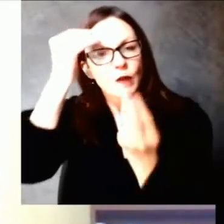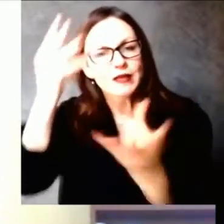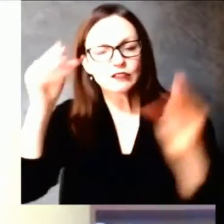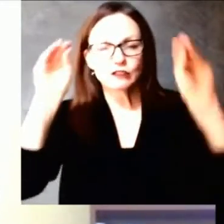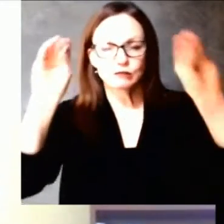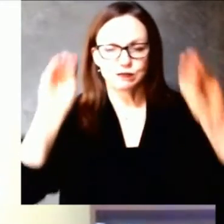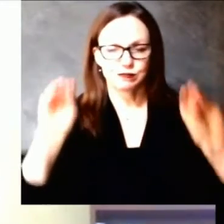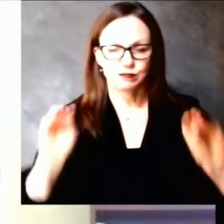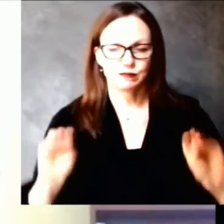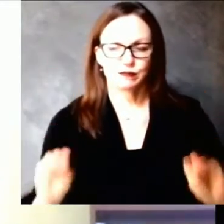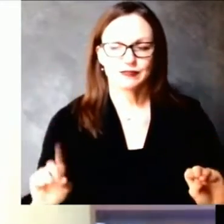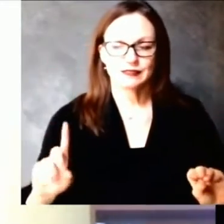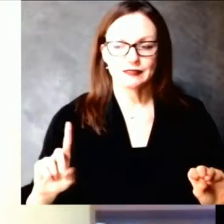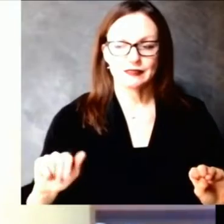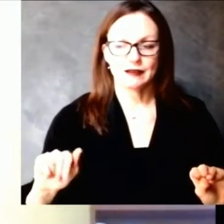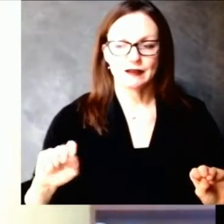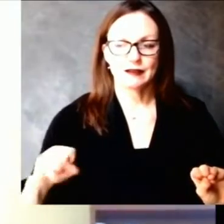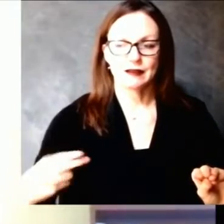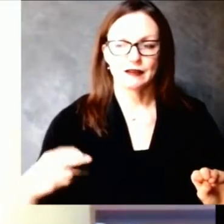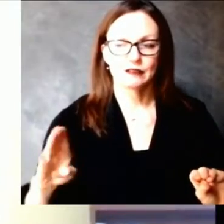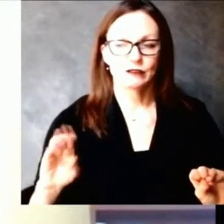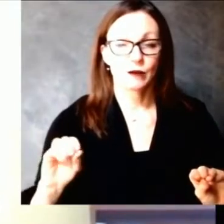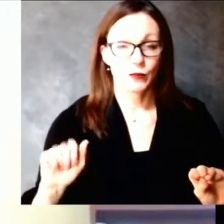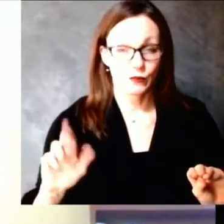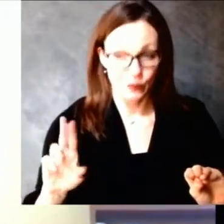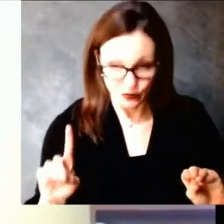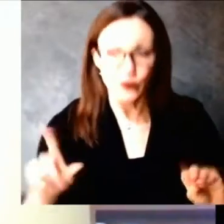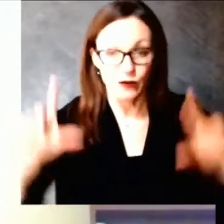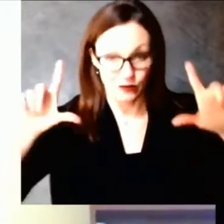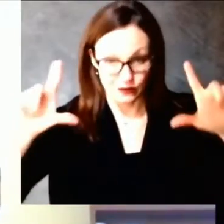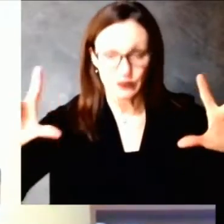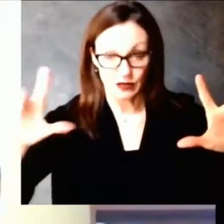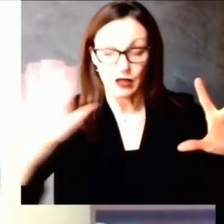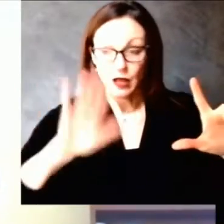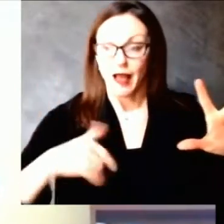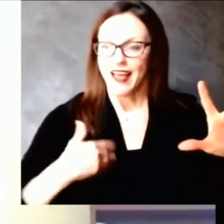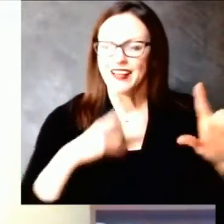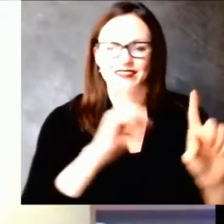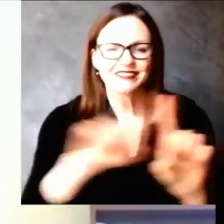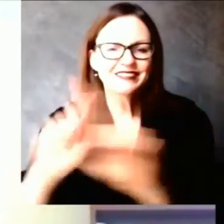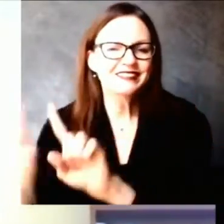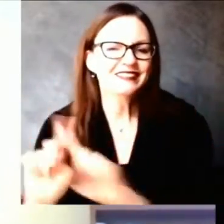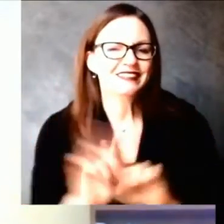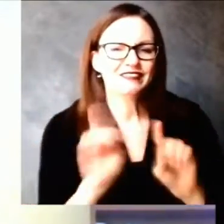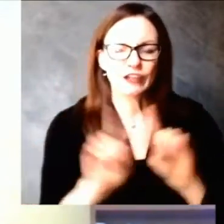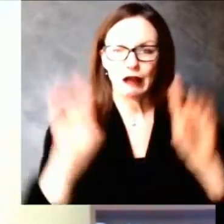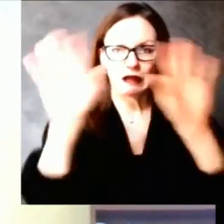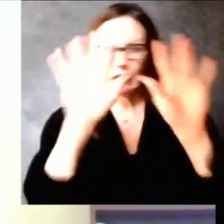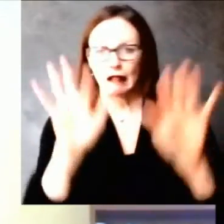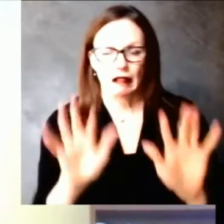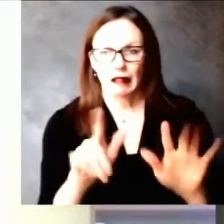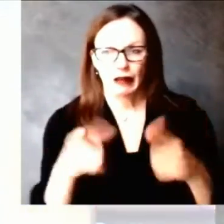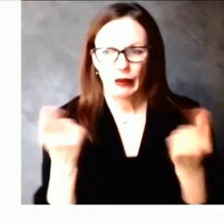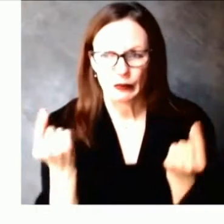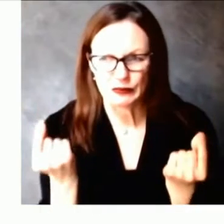best way to understand the dashboard is to see it. So I'll take a moment to walk through it with you.